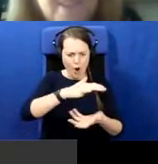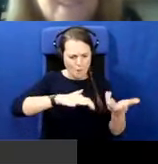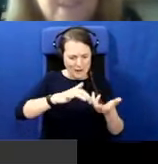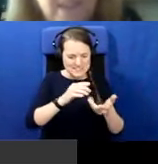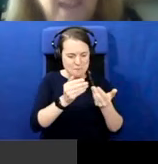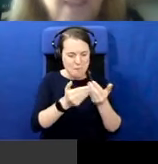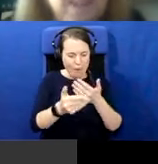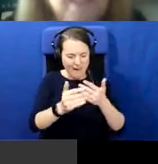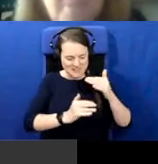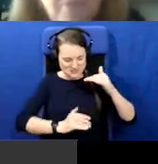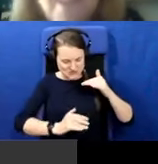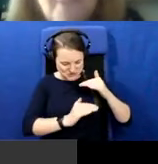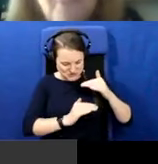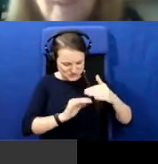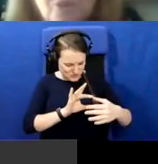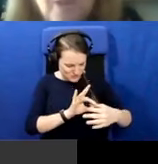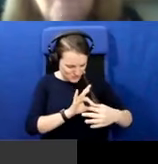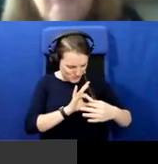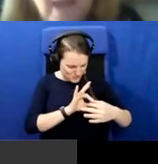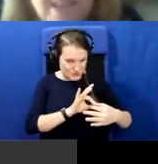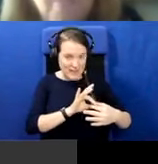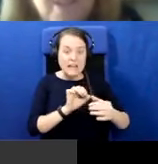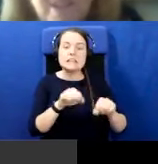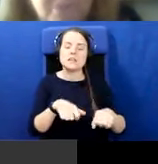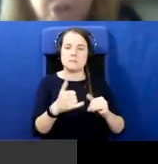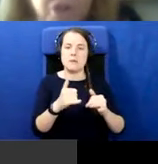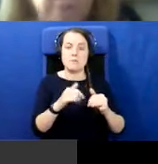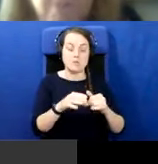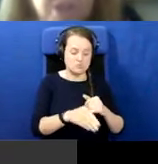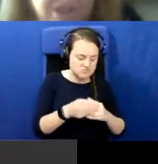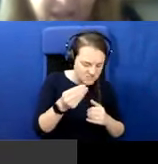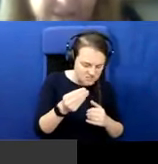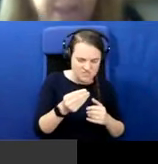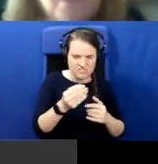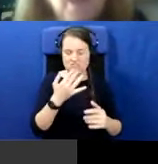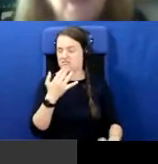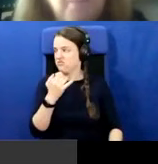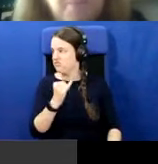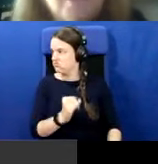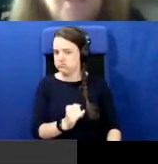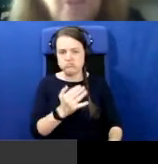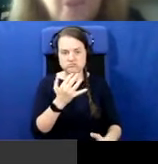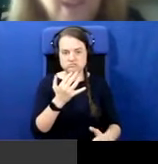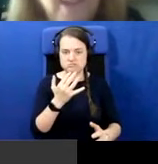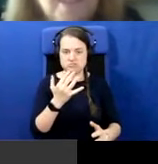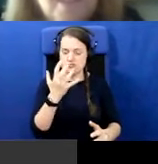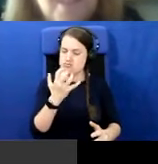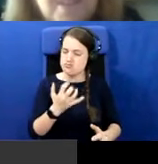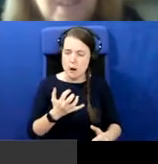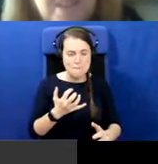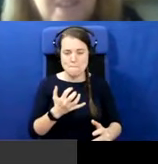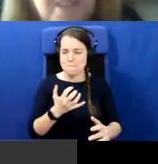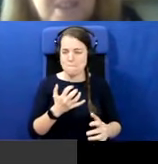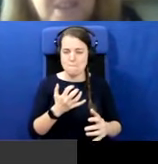so, and yes, they may find some very grim aspect and I'm not, I'm not denying that, but on the other hand,